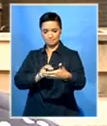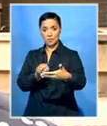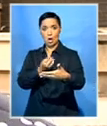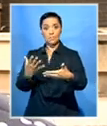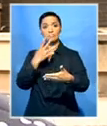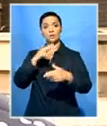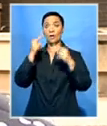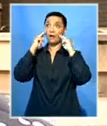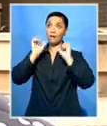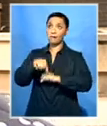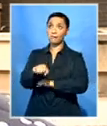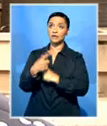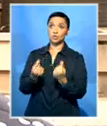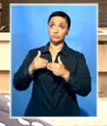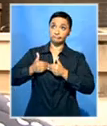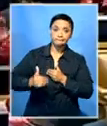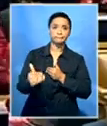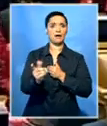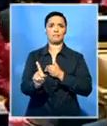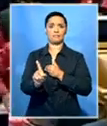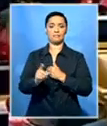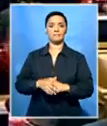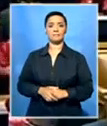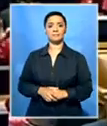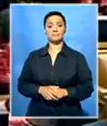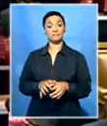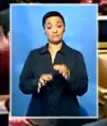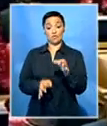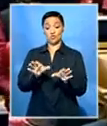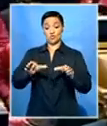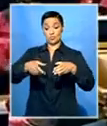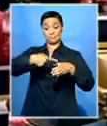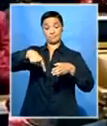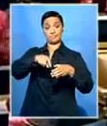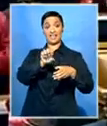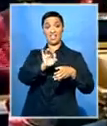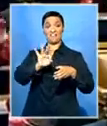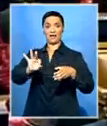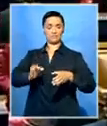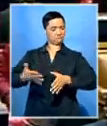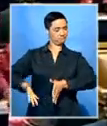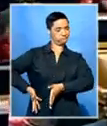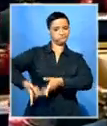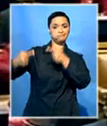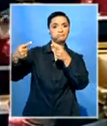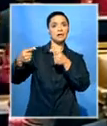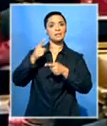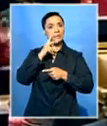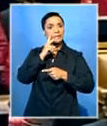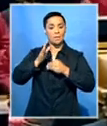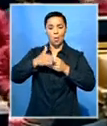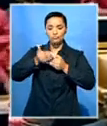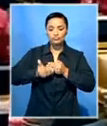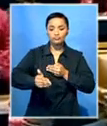continue with the constitutional process. The party at the centre of it all, the EFF, will shed light on the